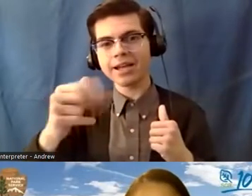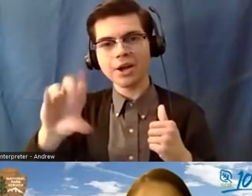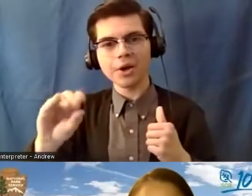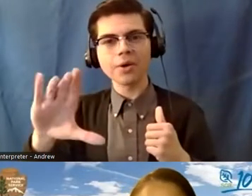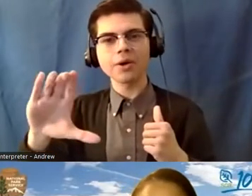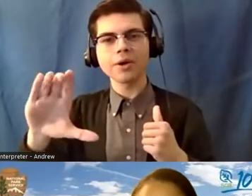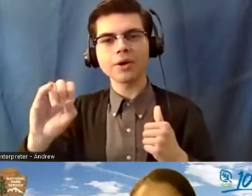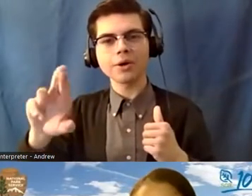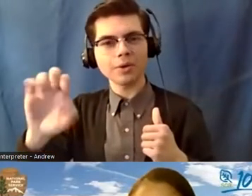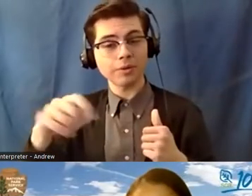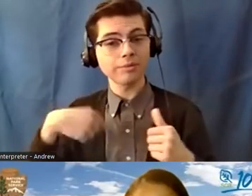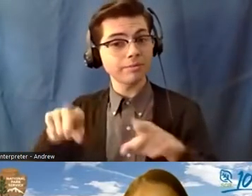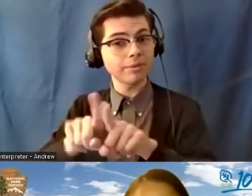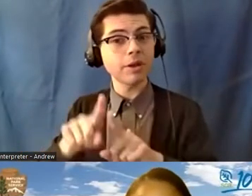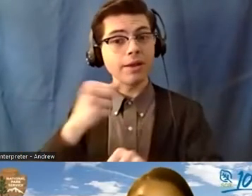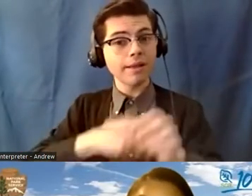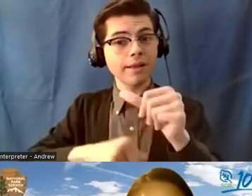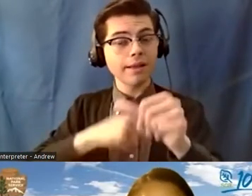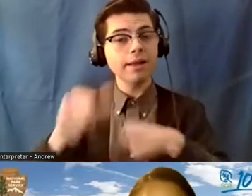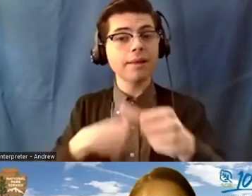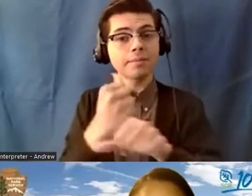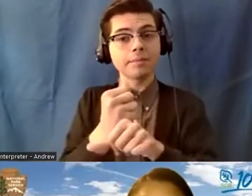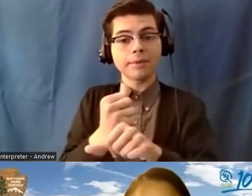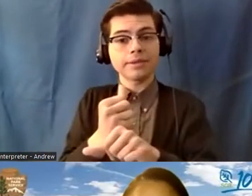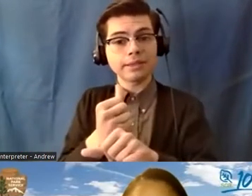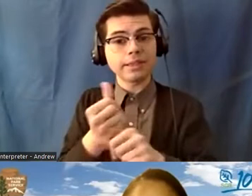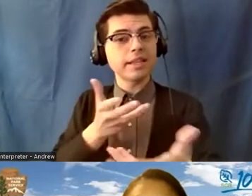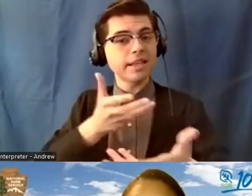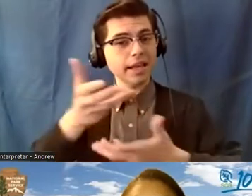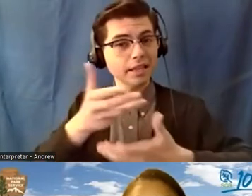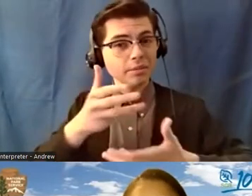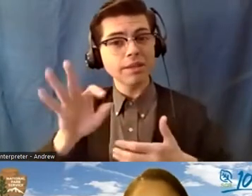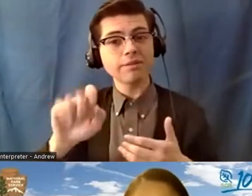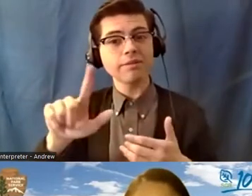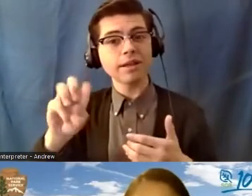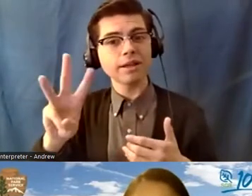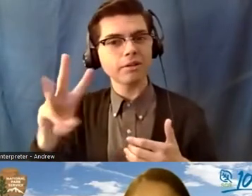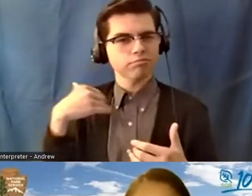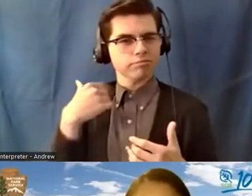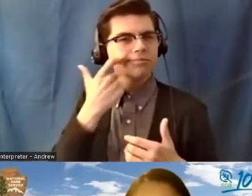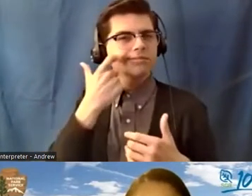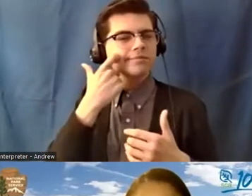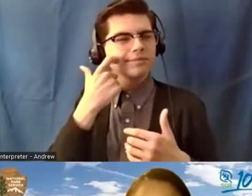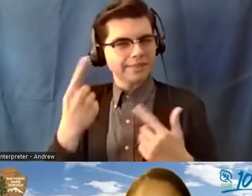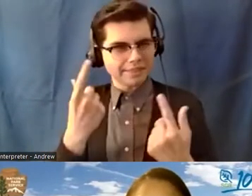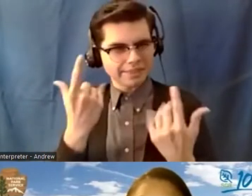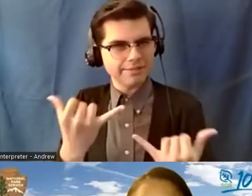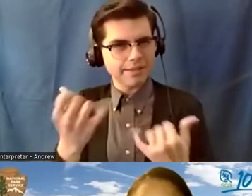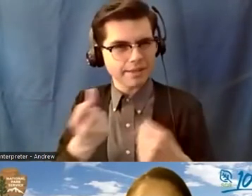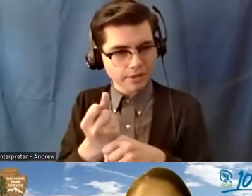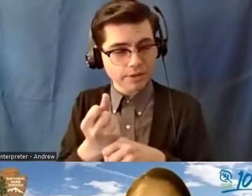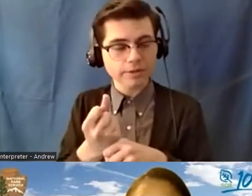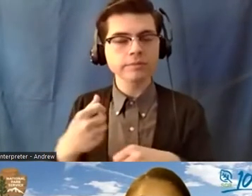was also a alumni engagement fellow earlier this year as well. And I always